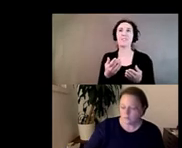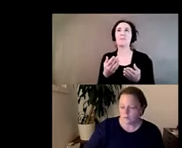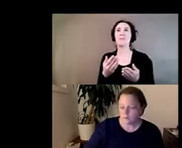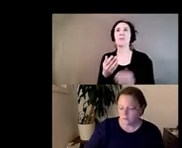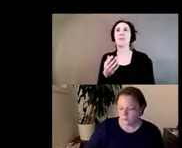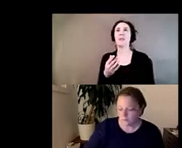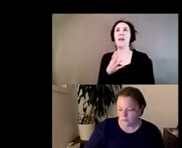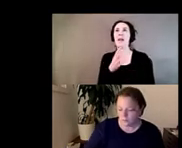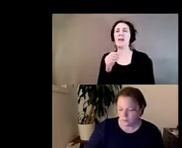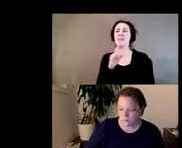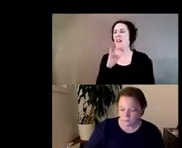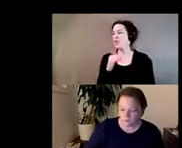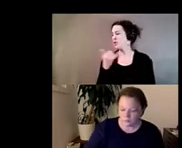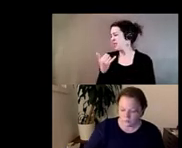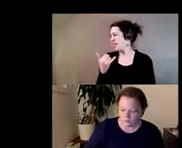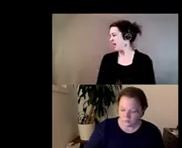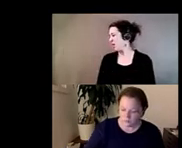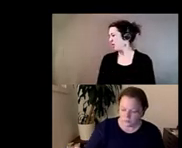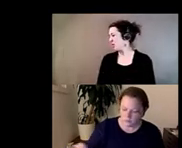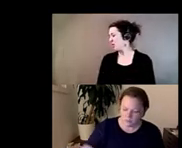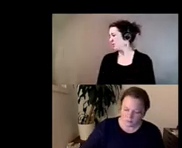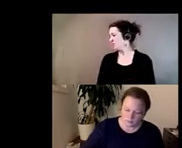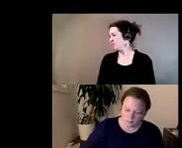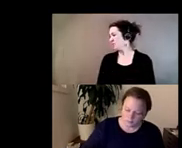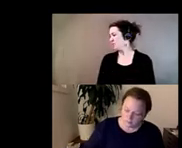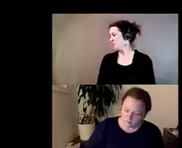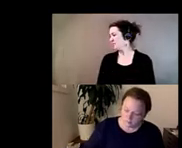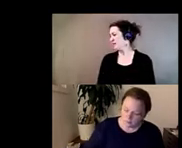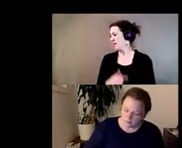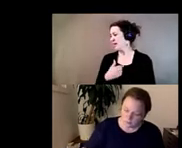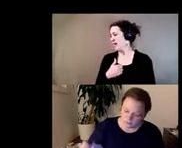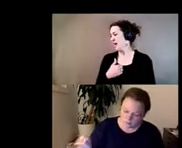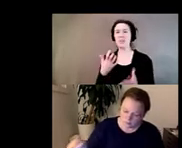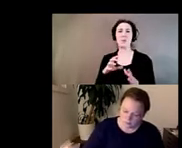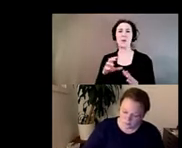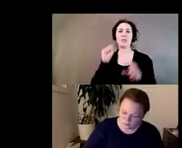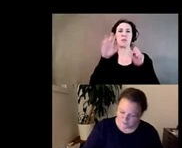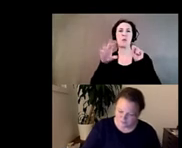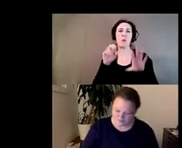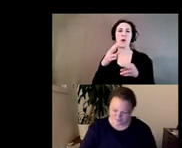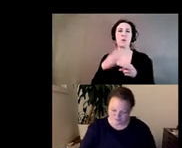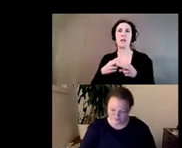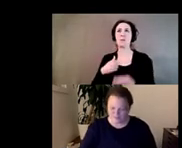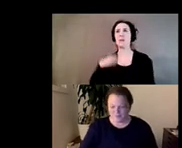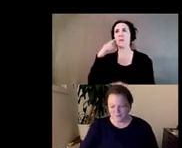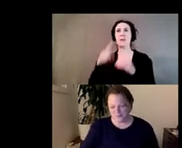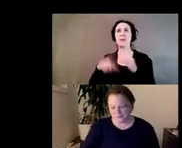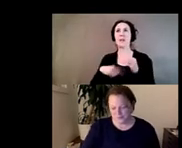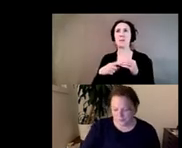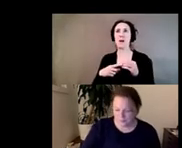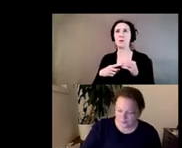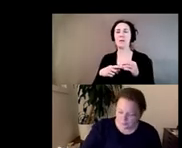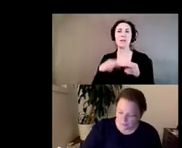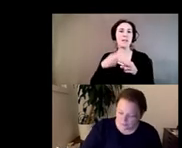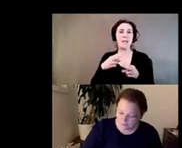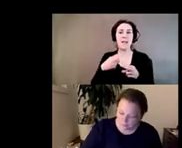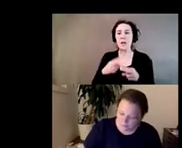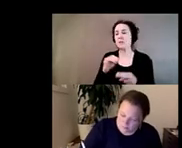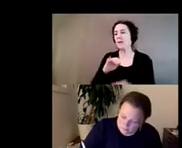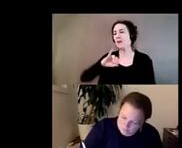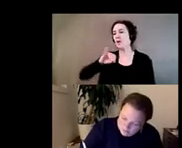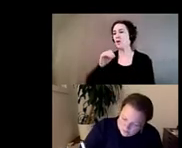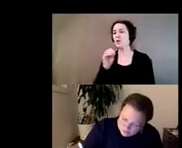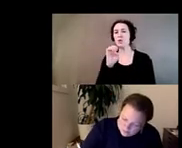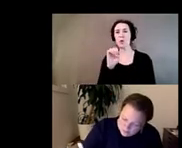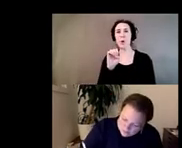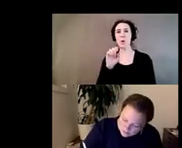and actually now I'm just I'm gonna have to not just start listing names right because I'm starting to also think of sort of like names of the moment like Joey Terrell